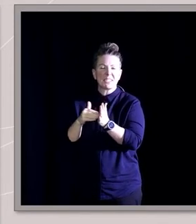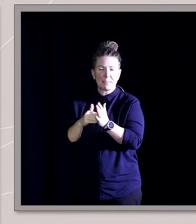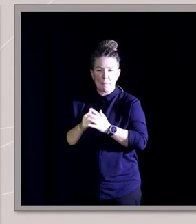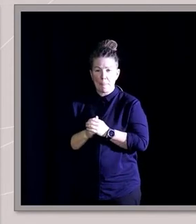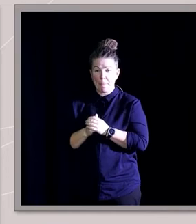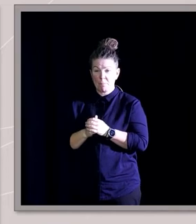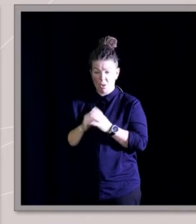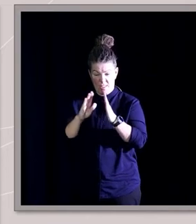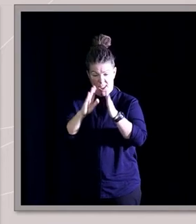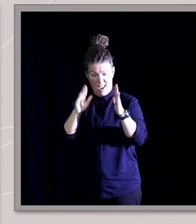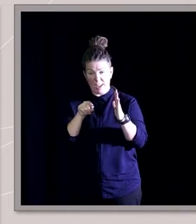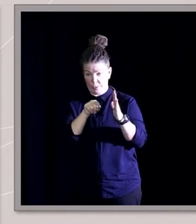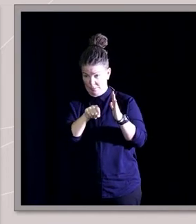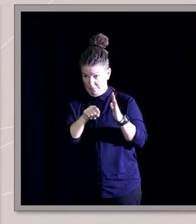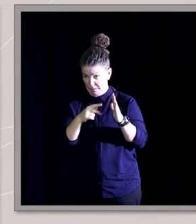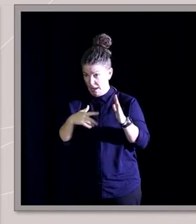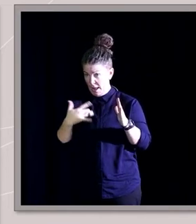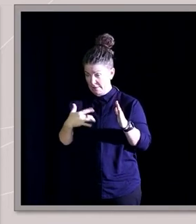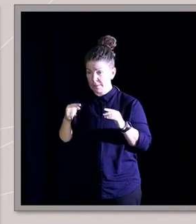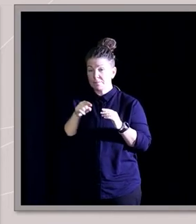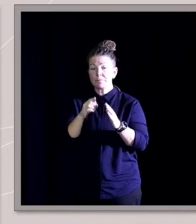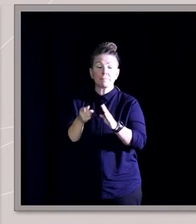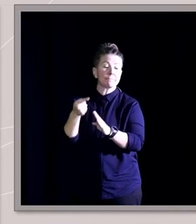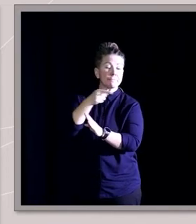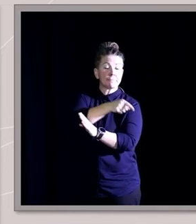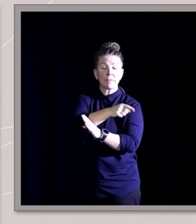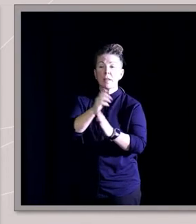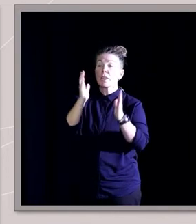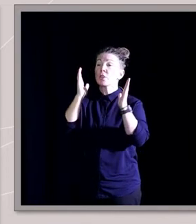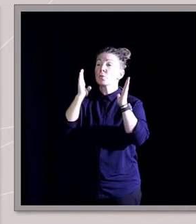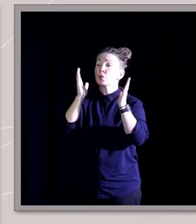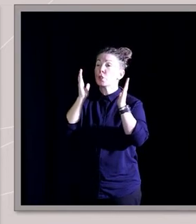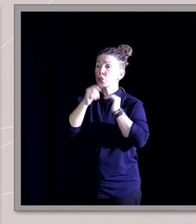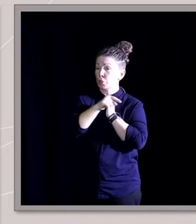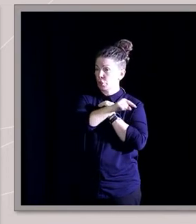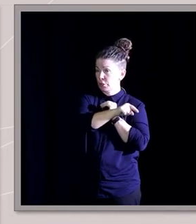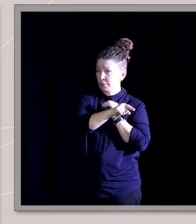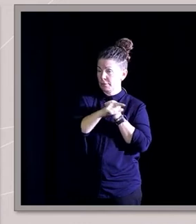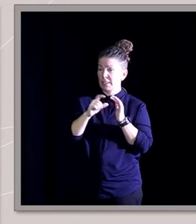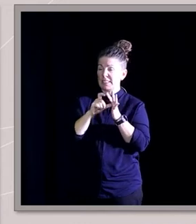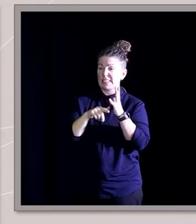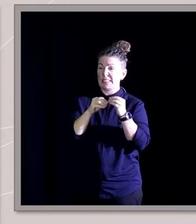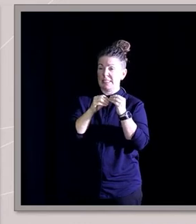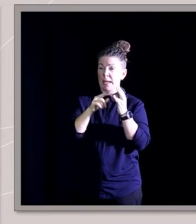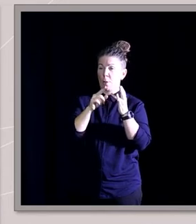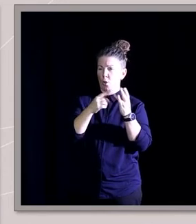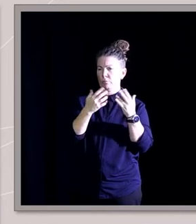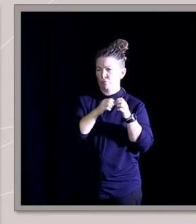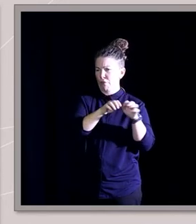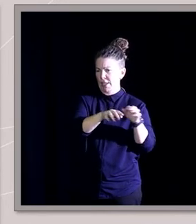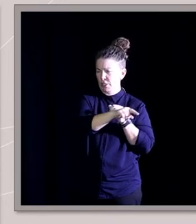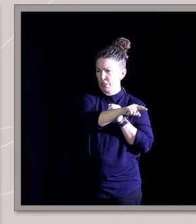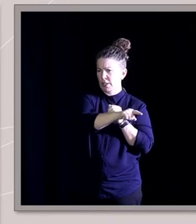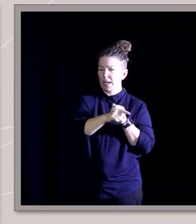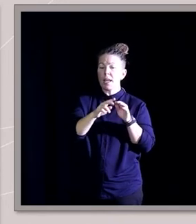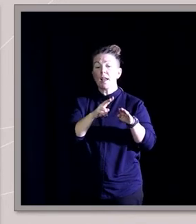little weatherboard cottage was the church hall of the Revival Centres of Australia, Dubbo Branch. It overlooked the